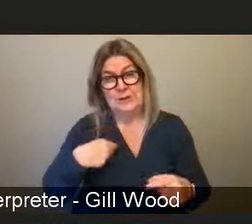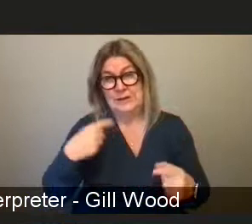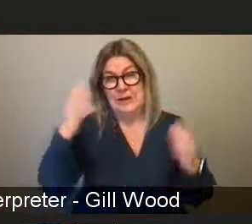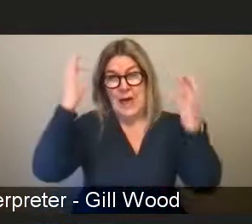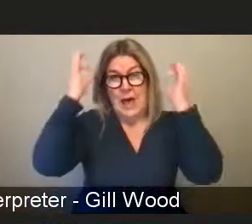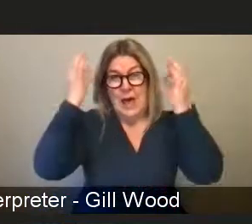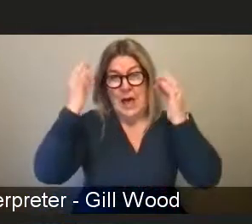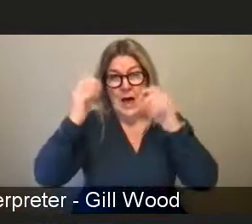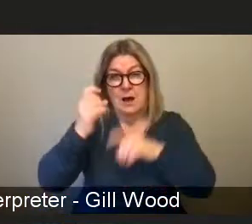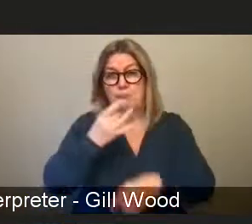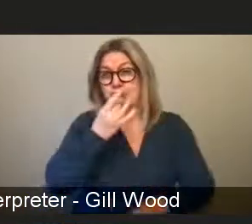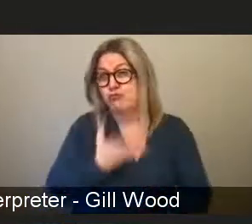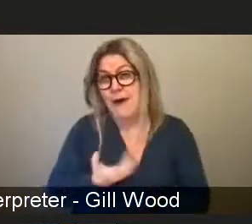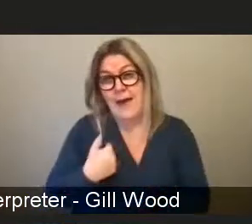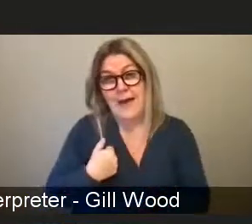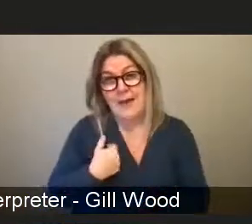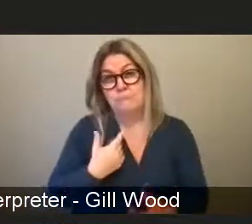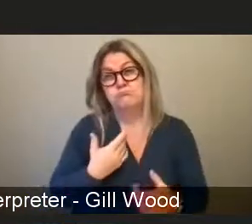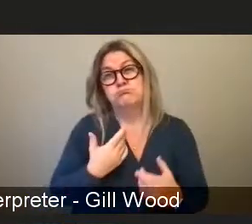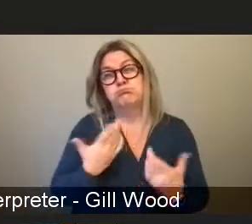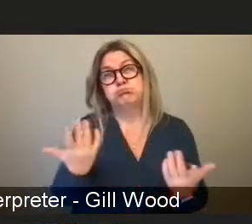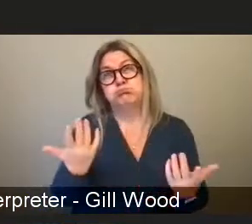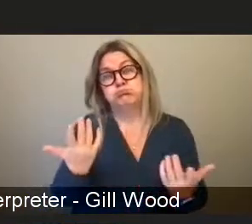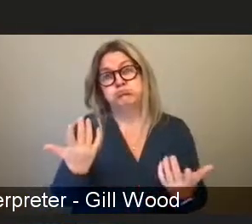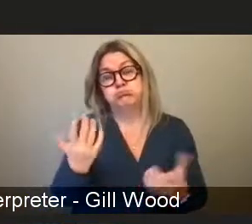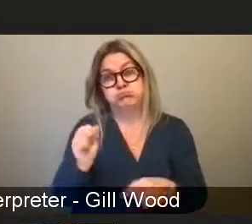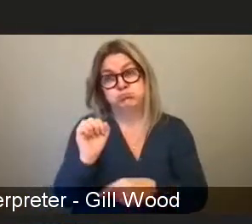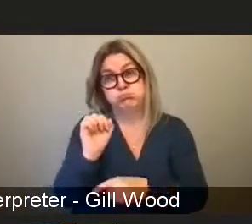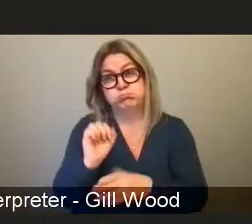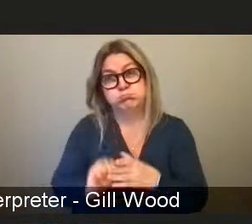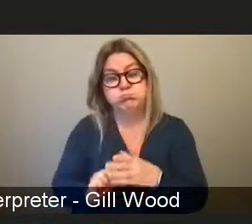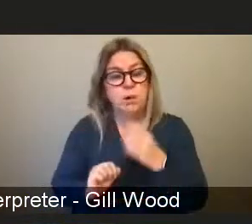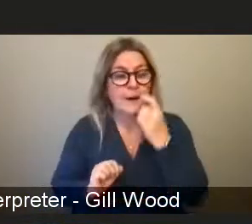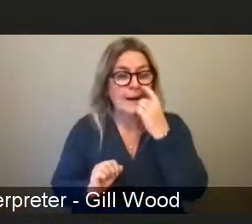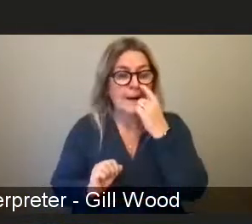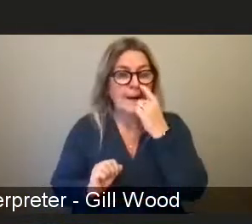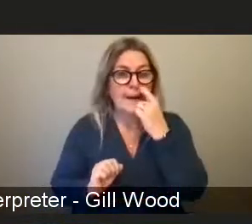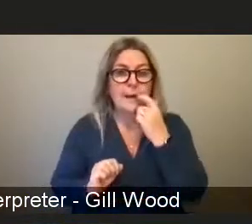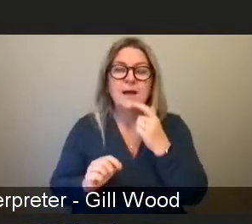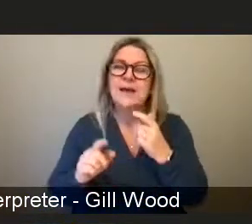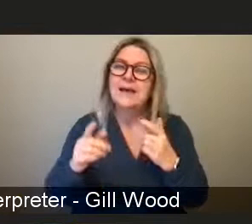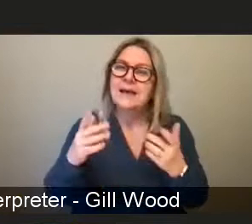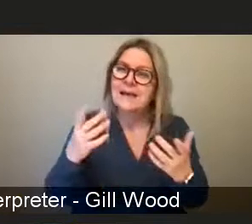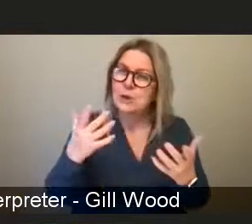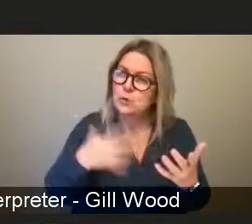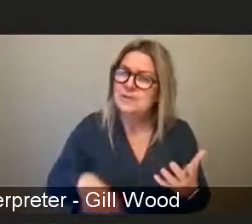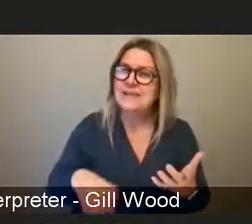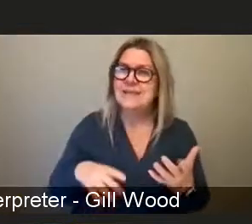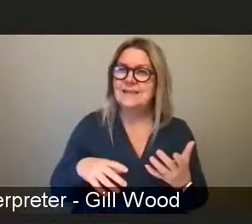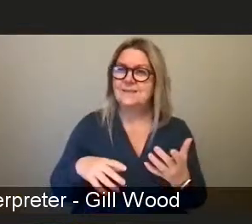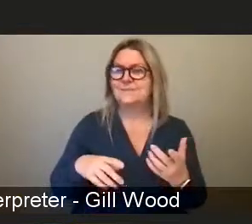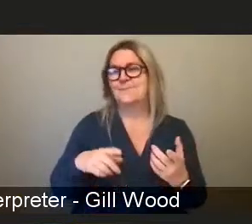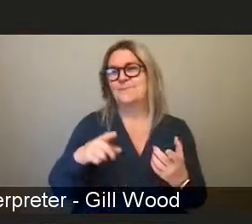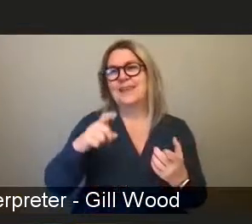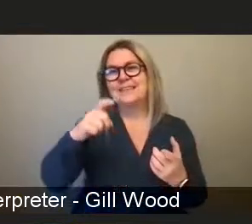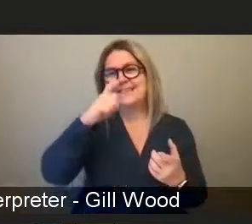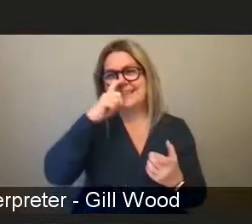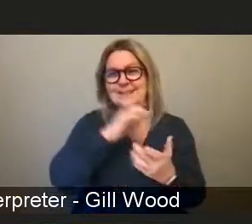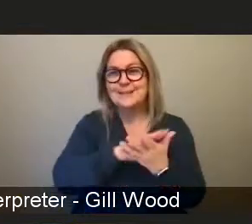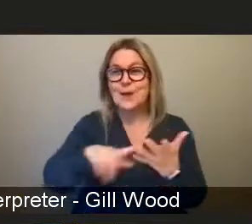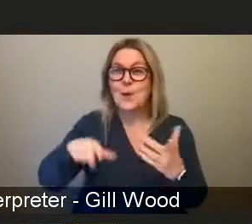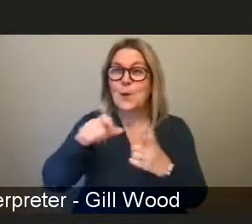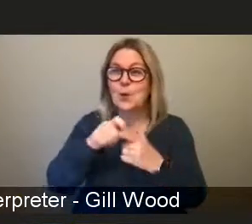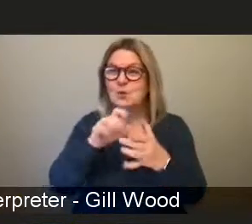It not only takes longevity and persistence, it takes sisterhood. And that's, I think, what Karen was saying. And